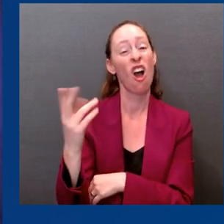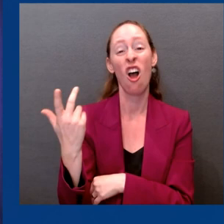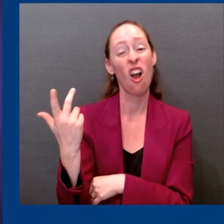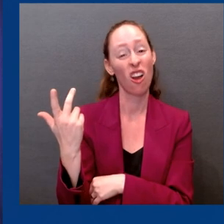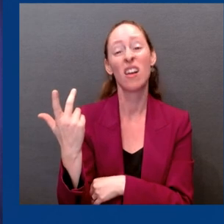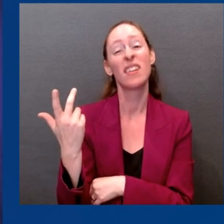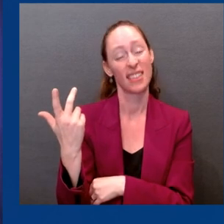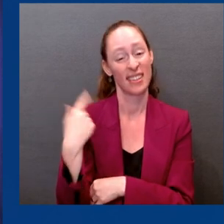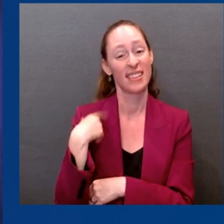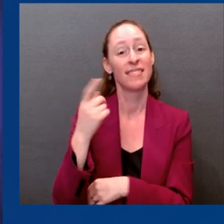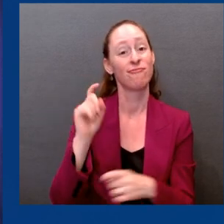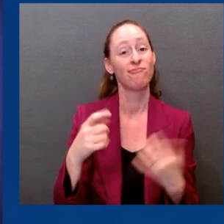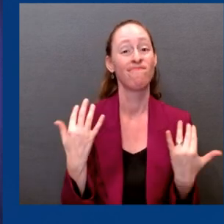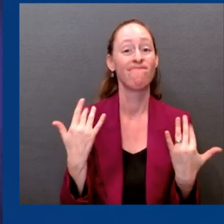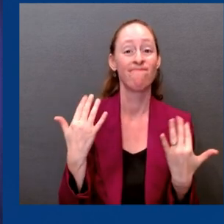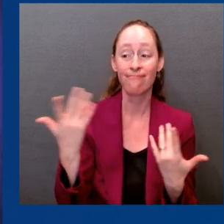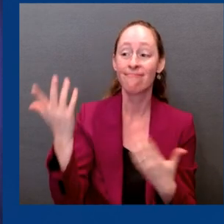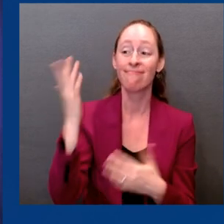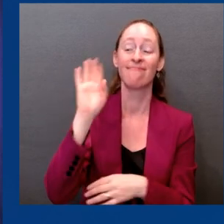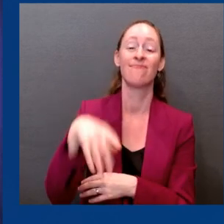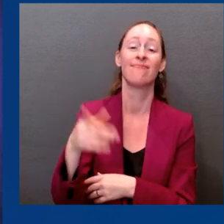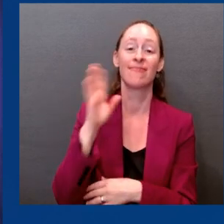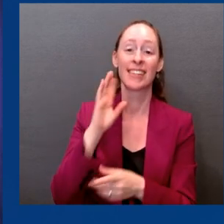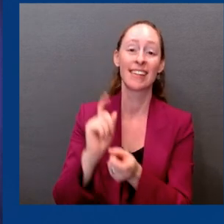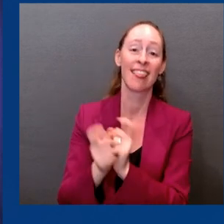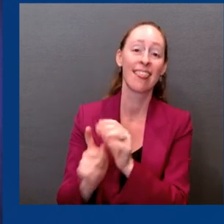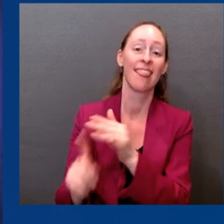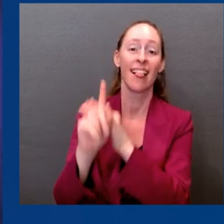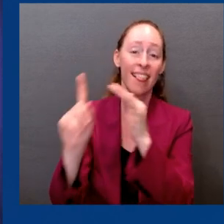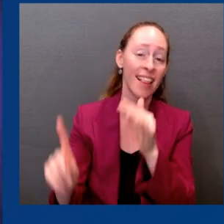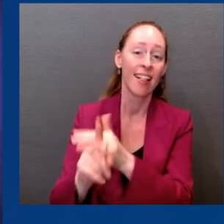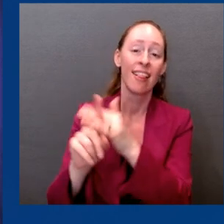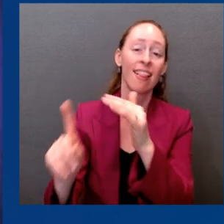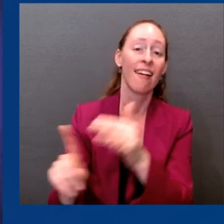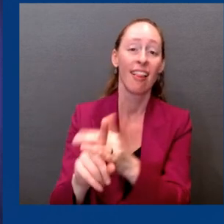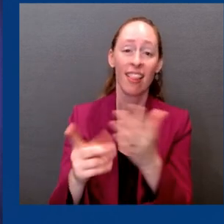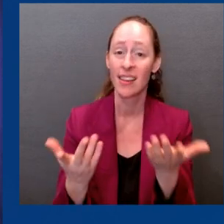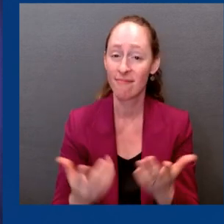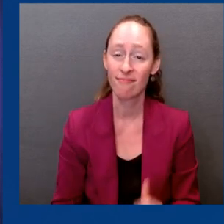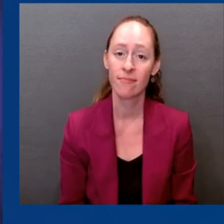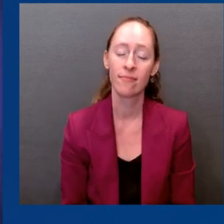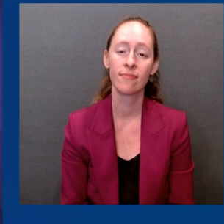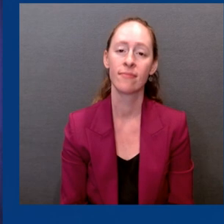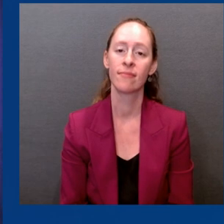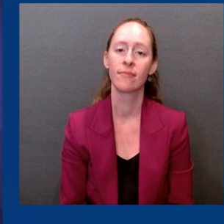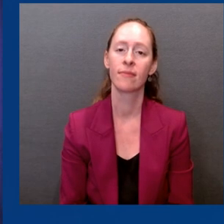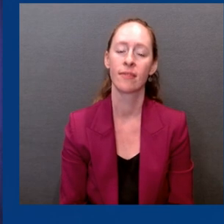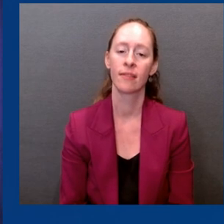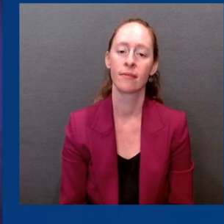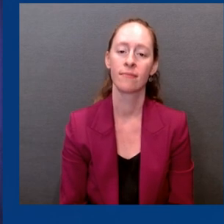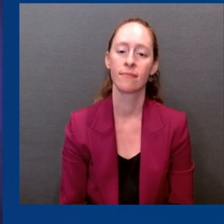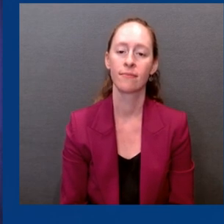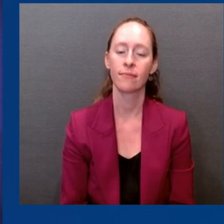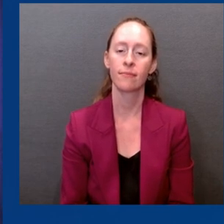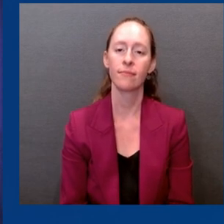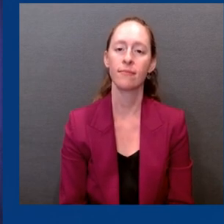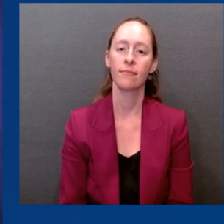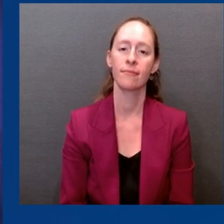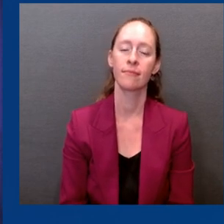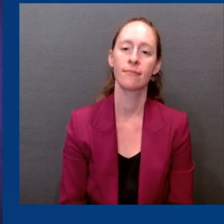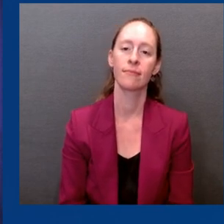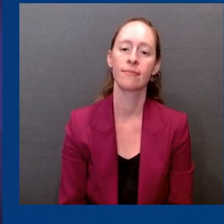thoughts on this as well. So we, you know, the line that we use is hope is not a strategy.